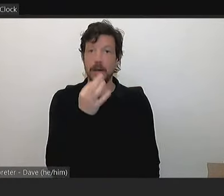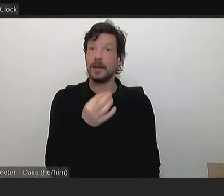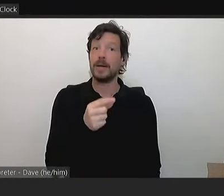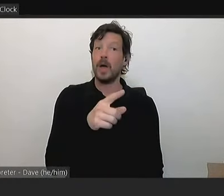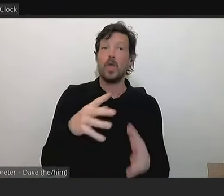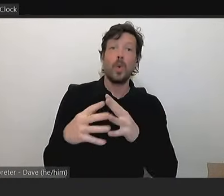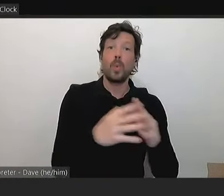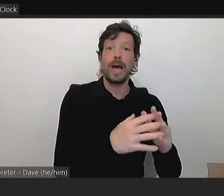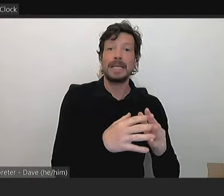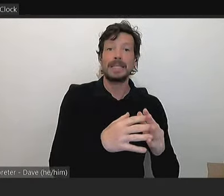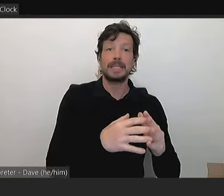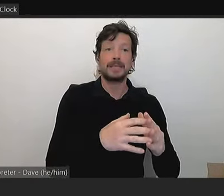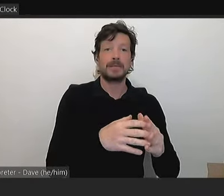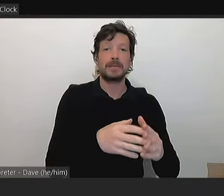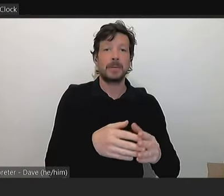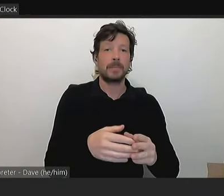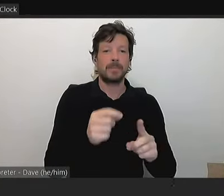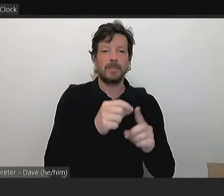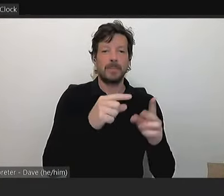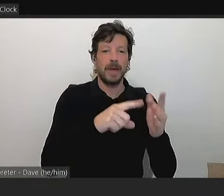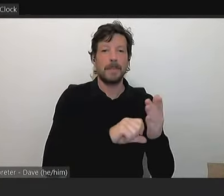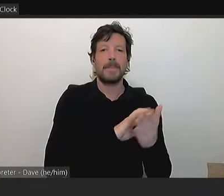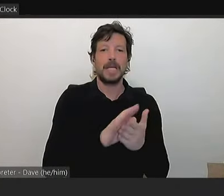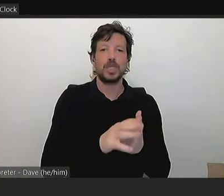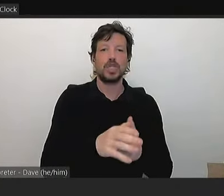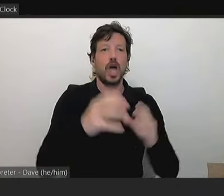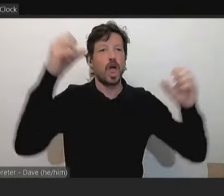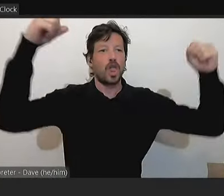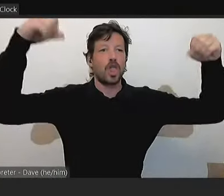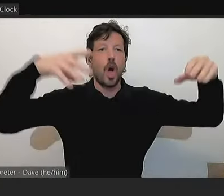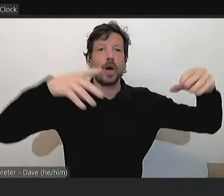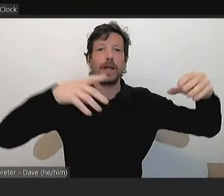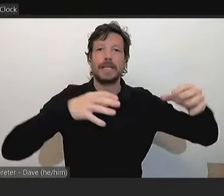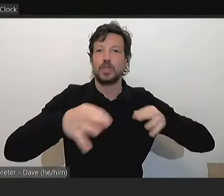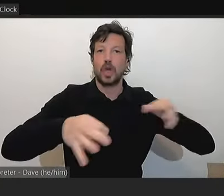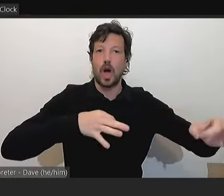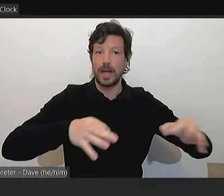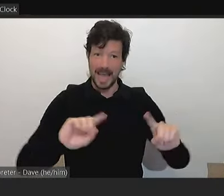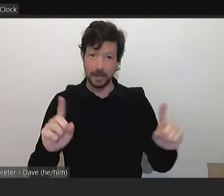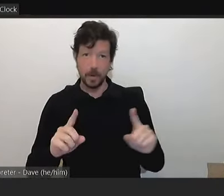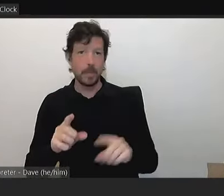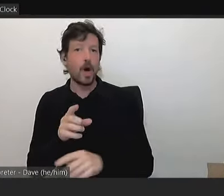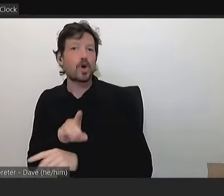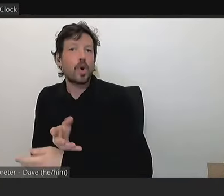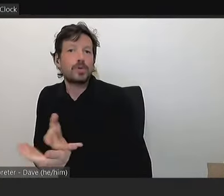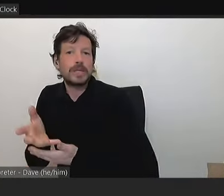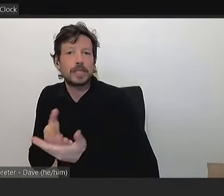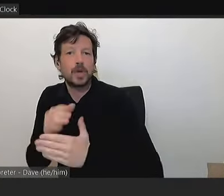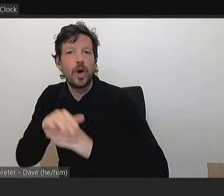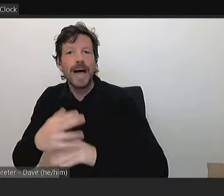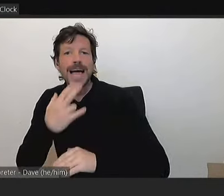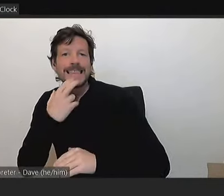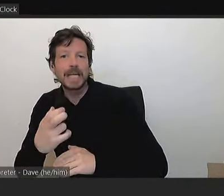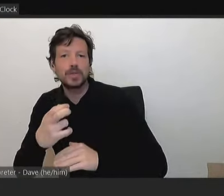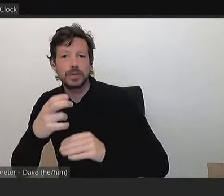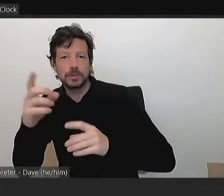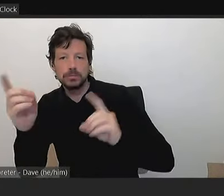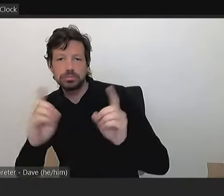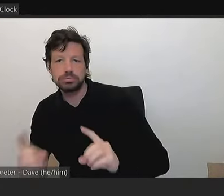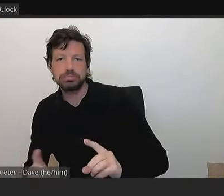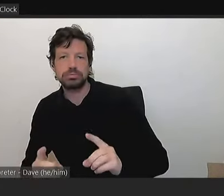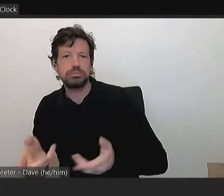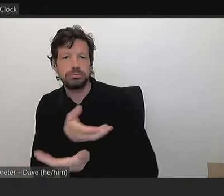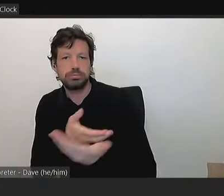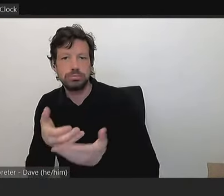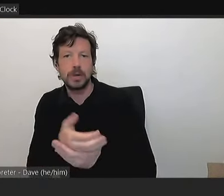lighting design project is at the consultation stage on the electrical designs and I understand that these may have been